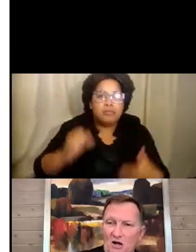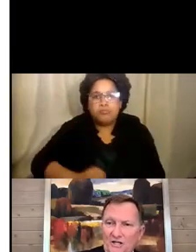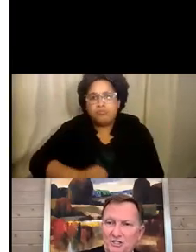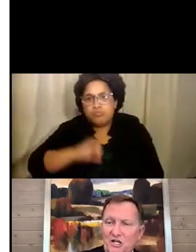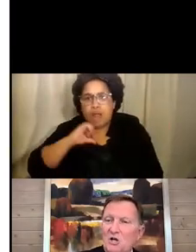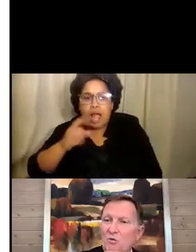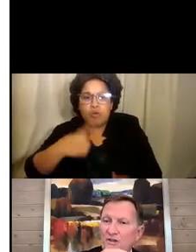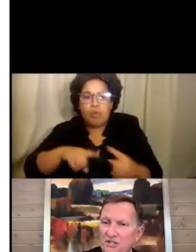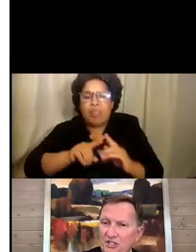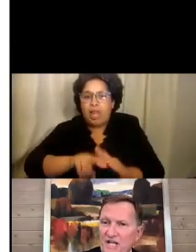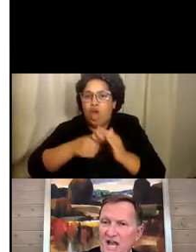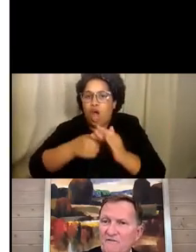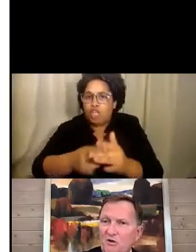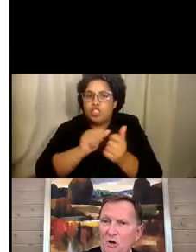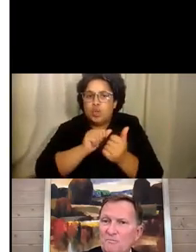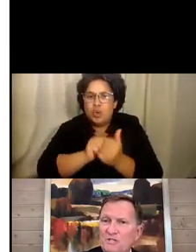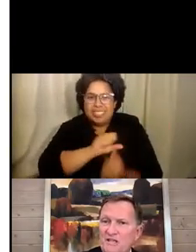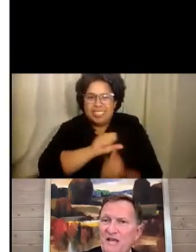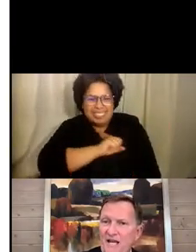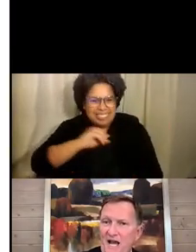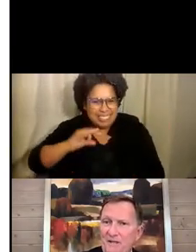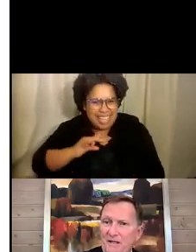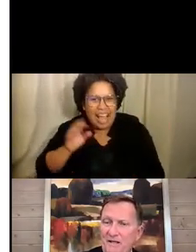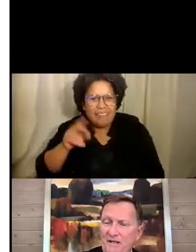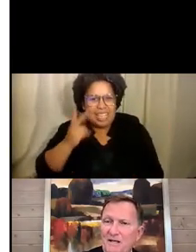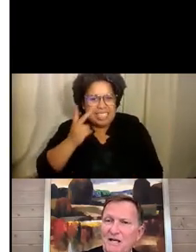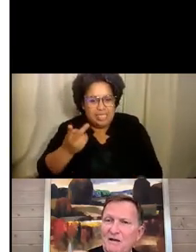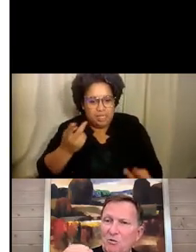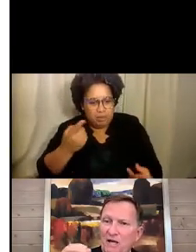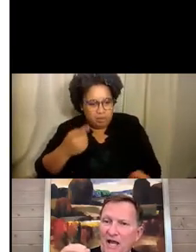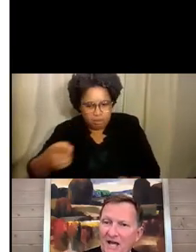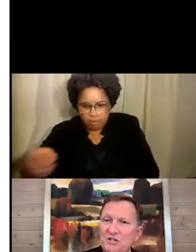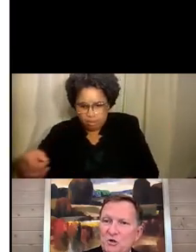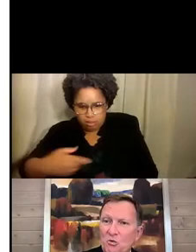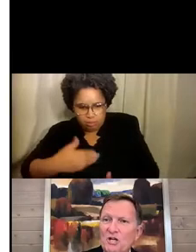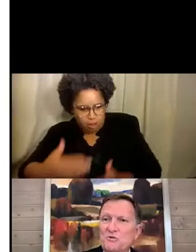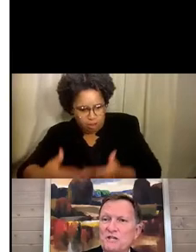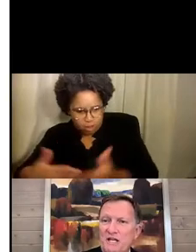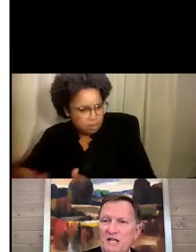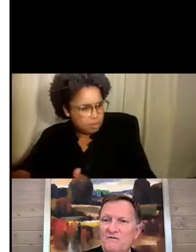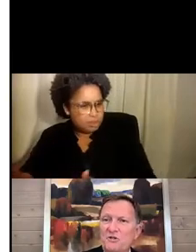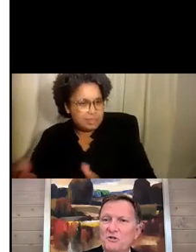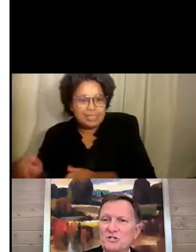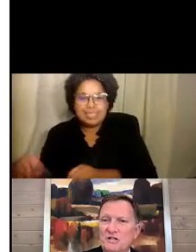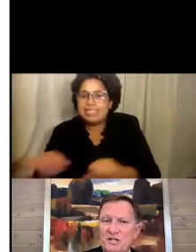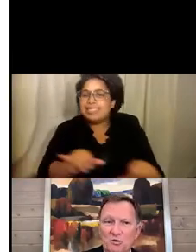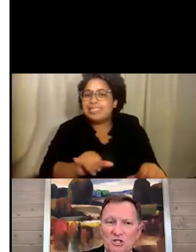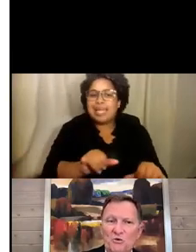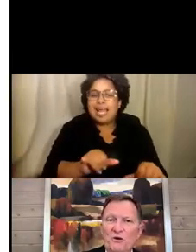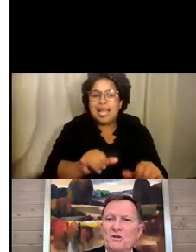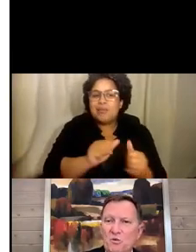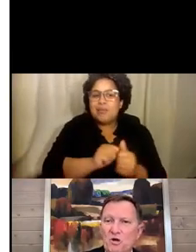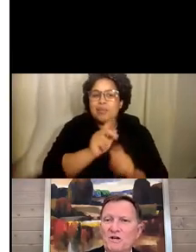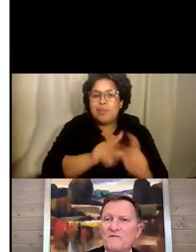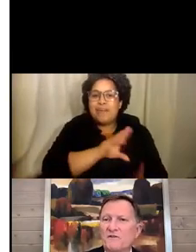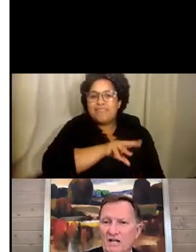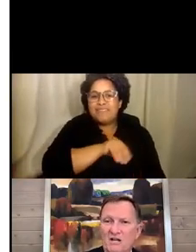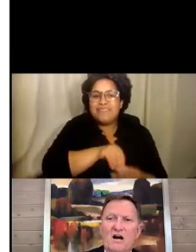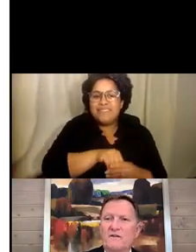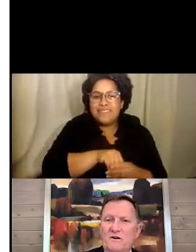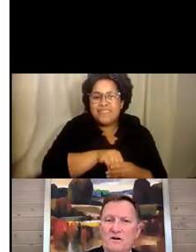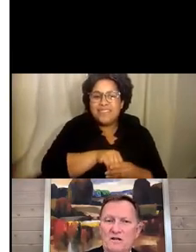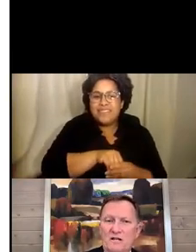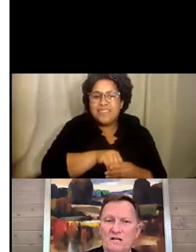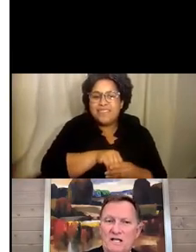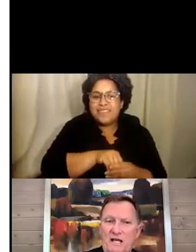that launched with the staff who helped see that happen, as there was with the individuals that were doing the work for Lake